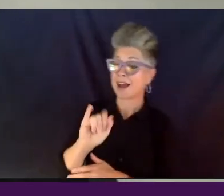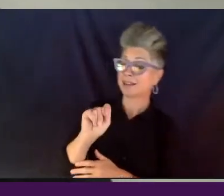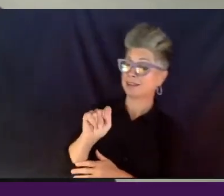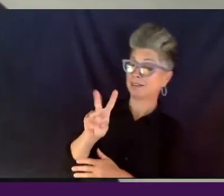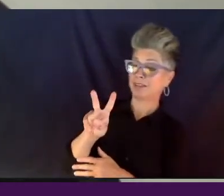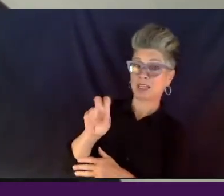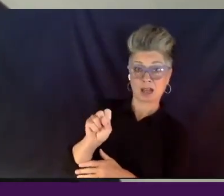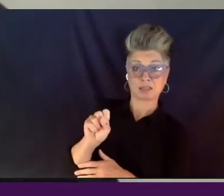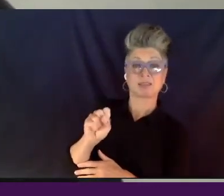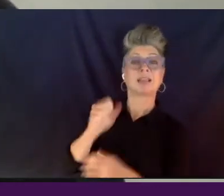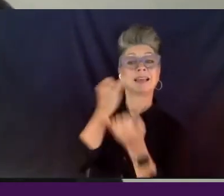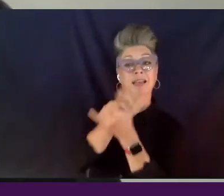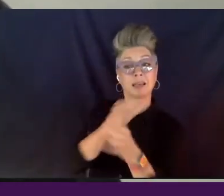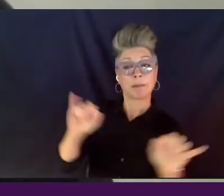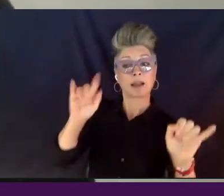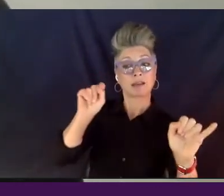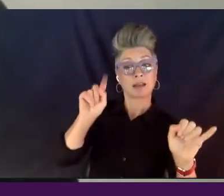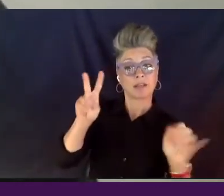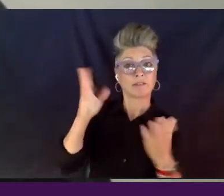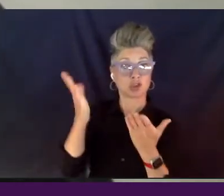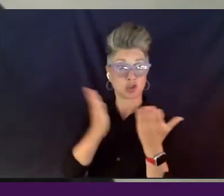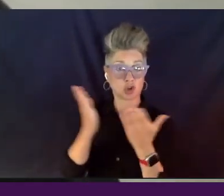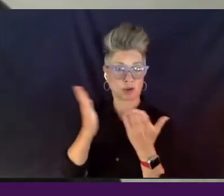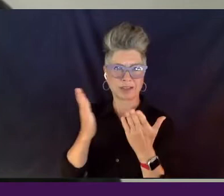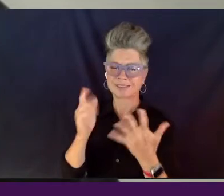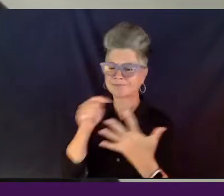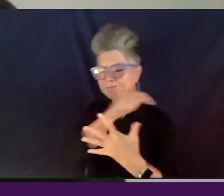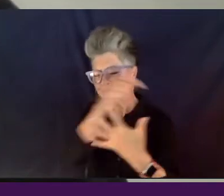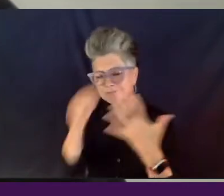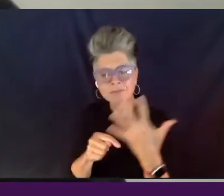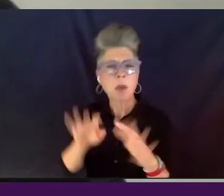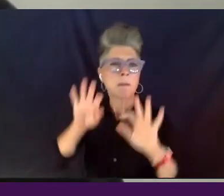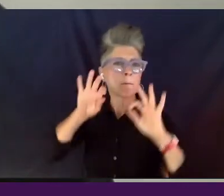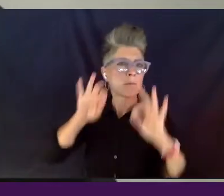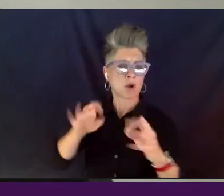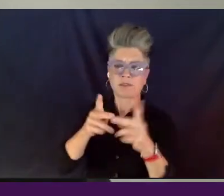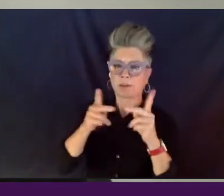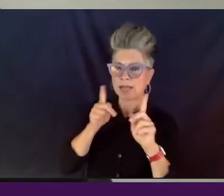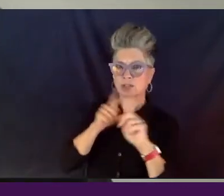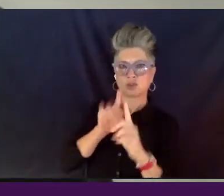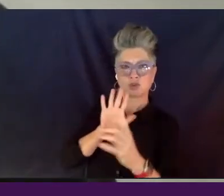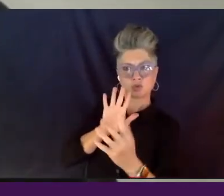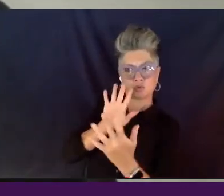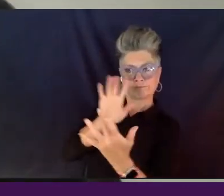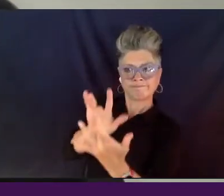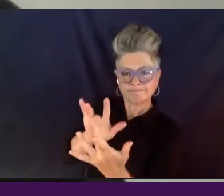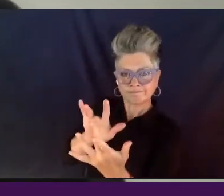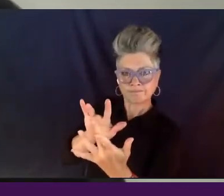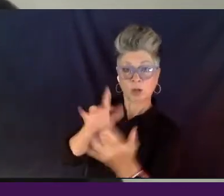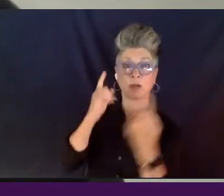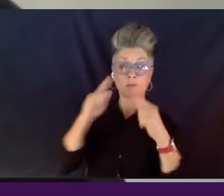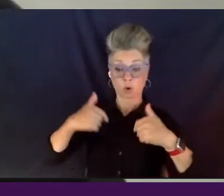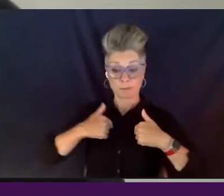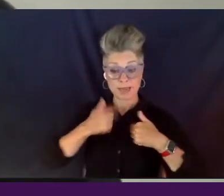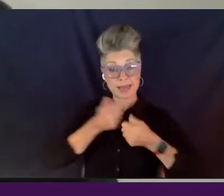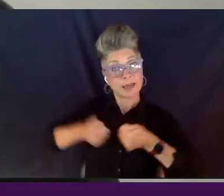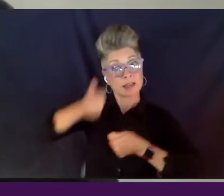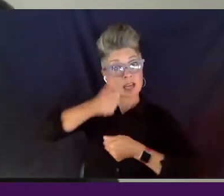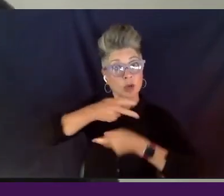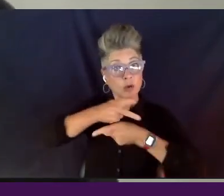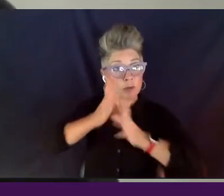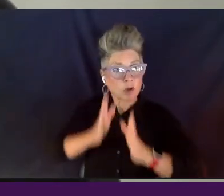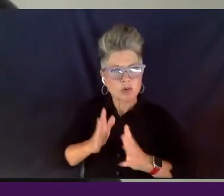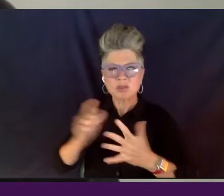are great entry points. When you have a project, you're not quite sure where to go to. And for me as an executive producer, those are